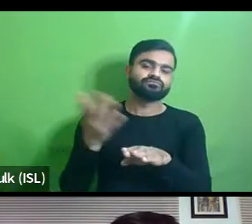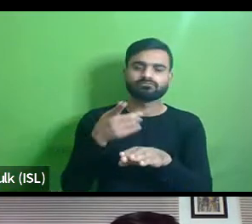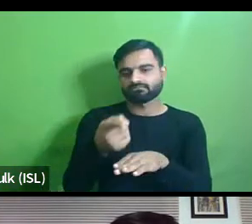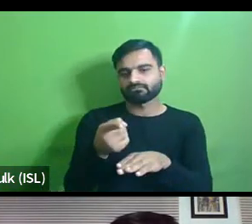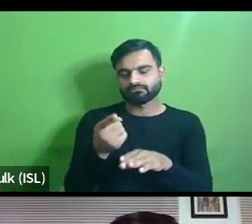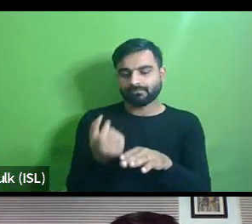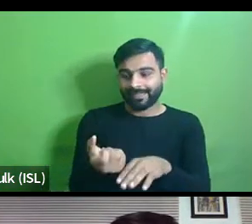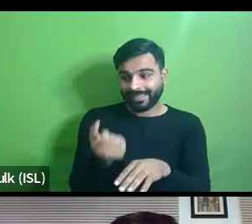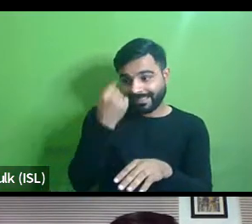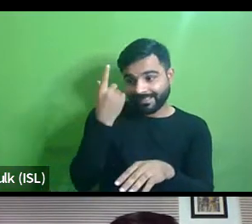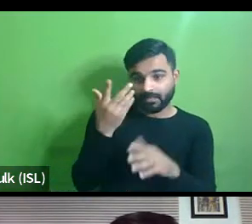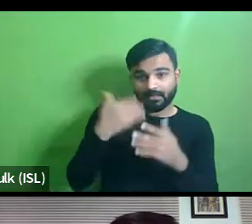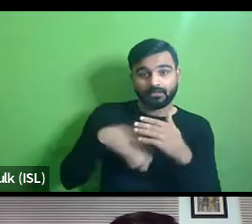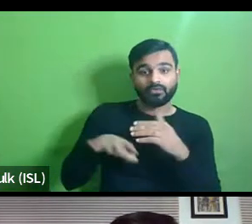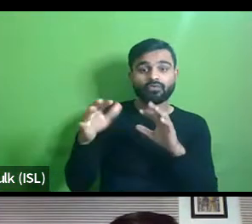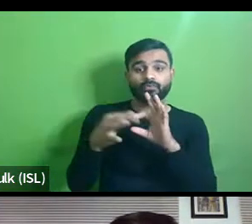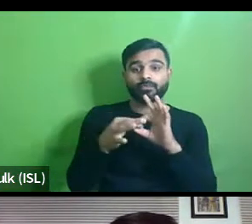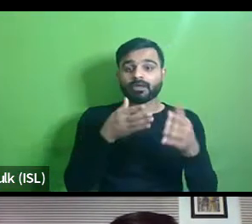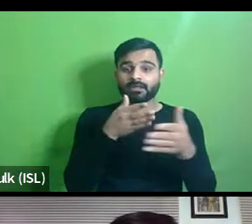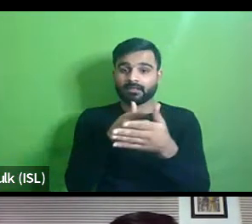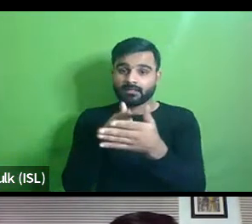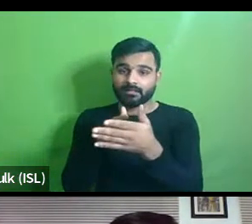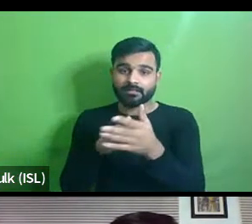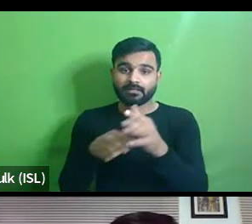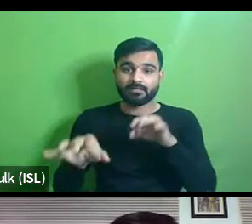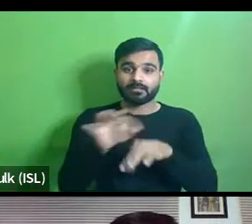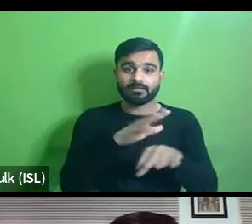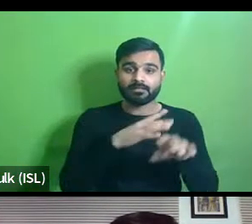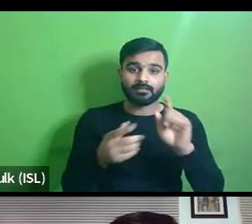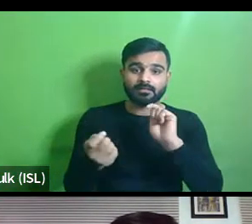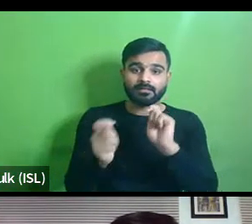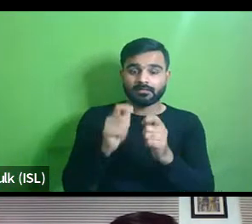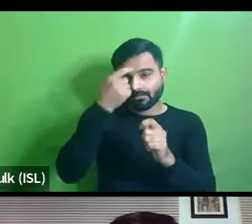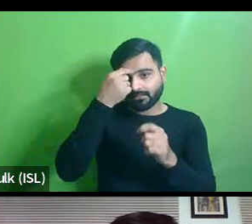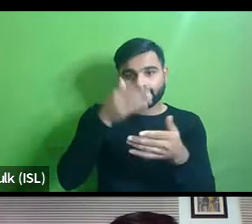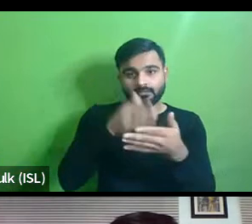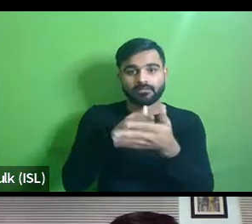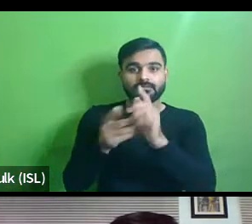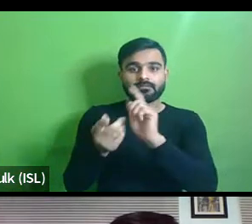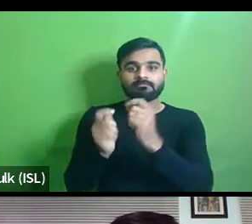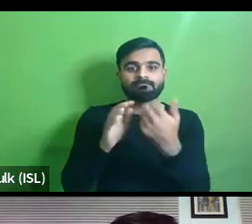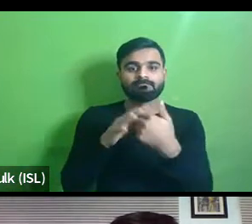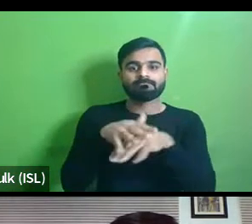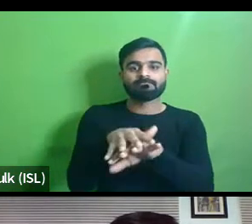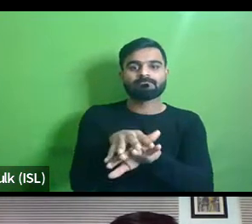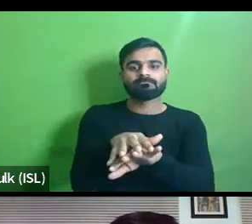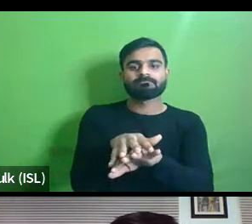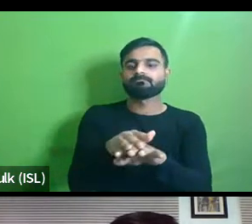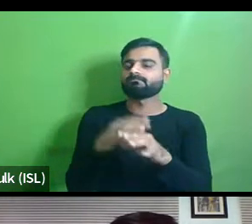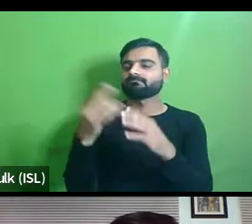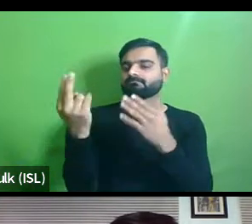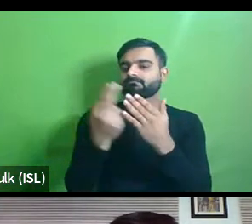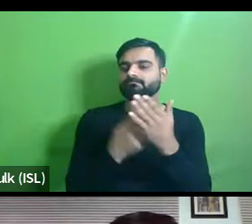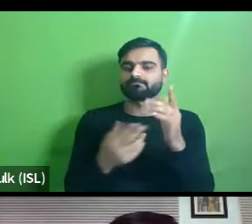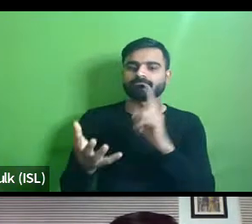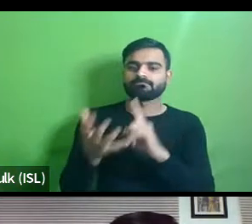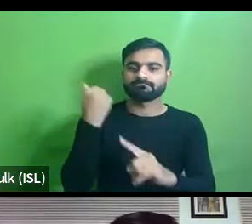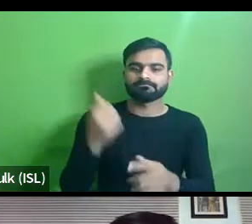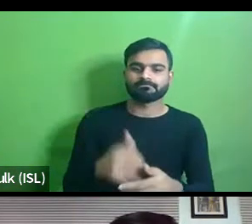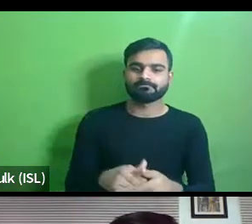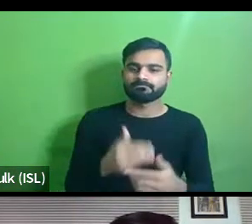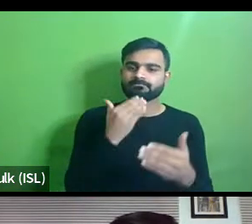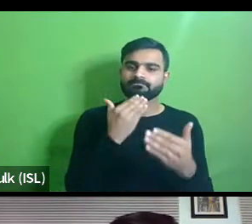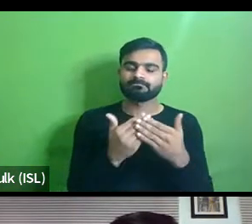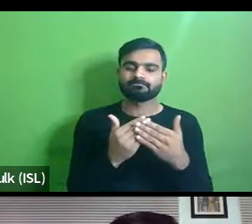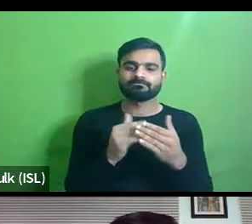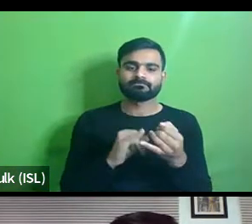understandings in terms of the challenges that cities face in implementing an inclusive design approach uh thank you